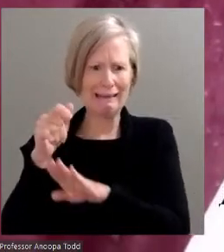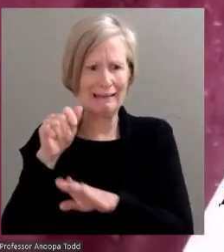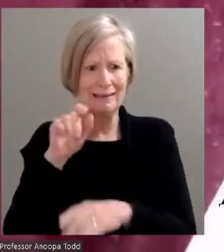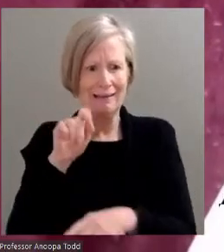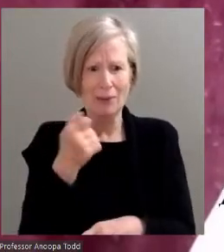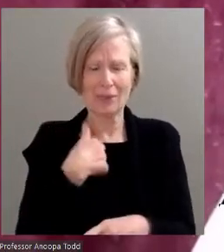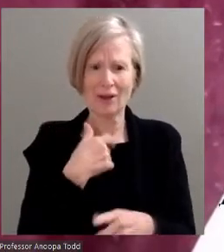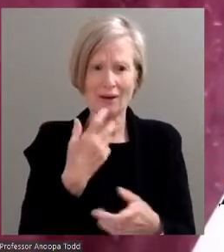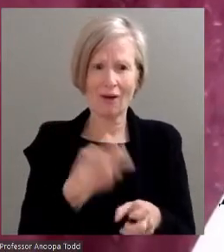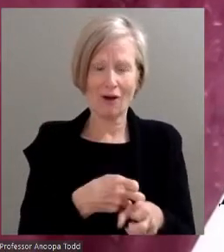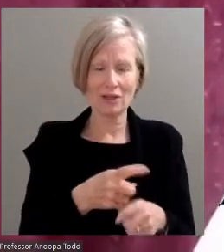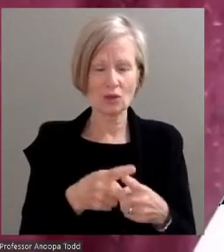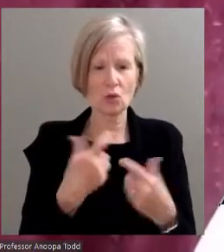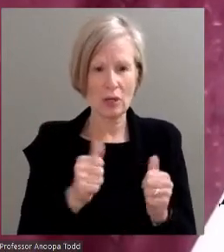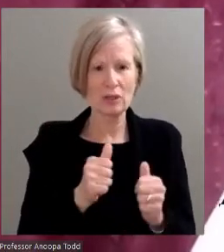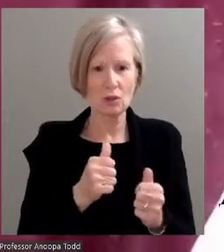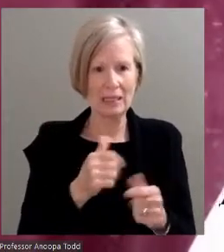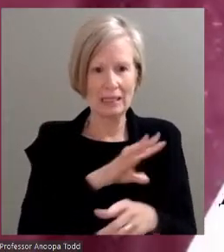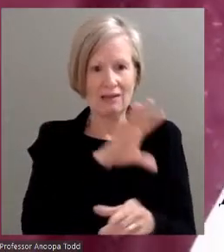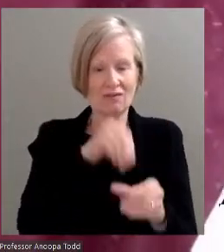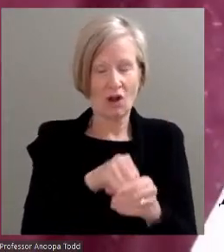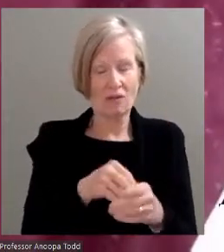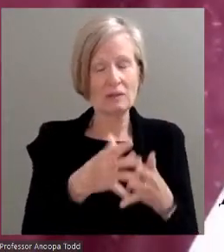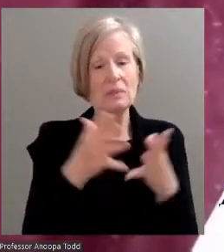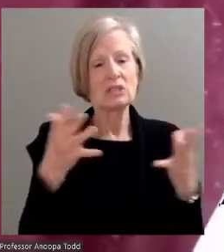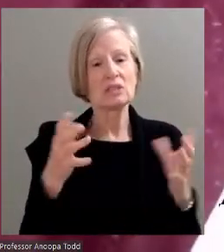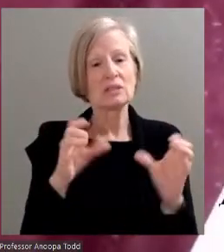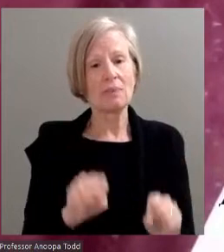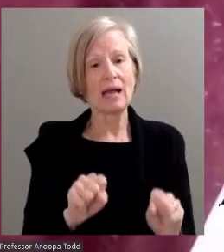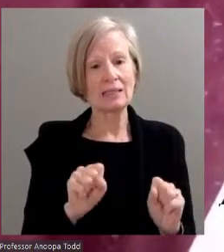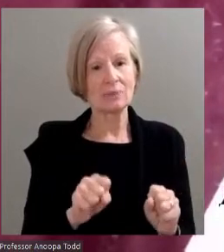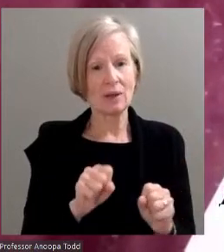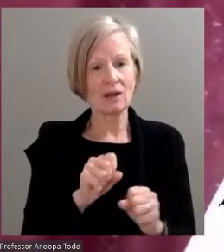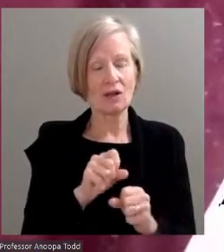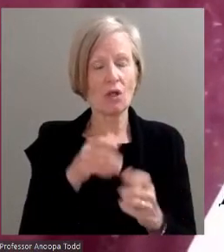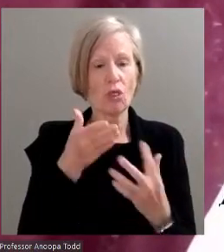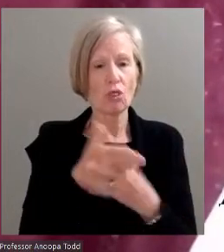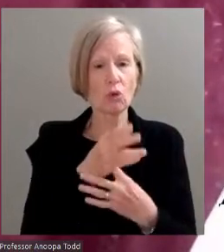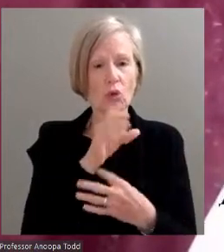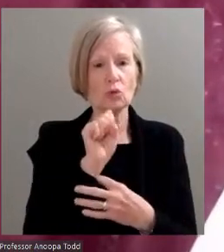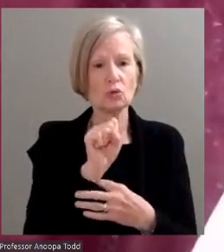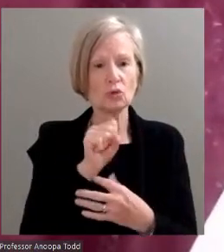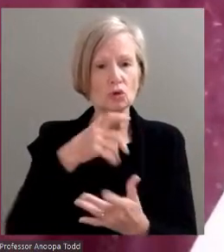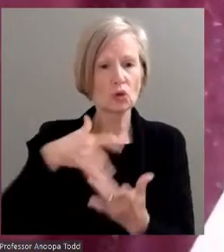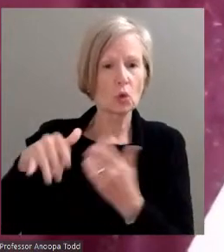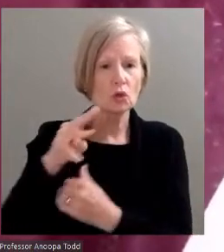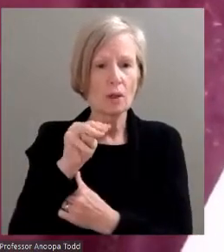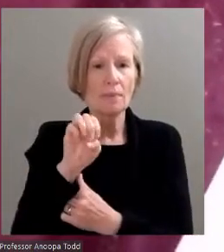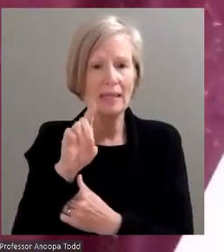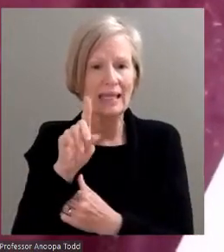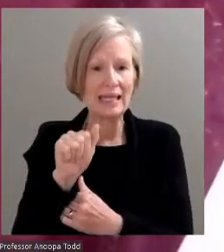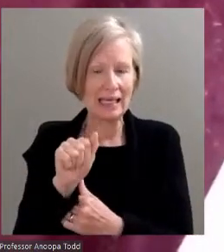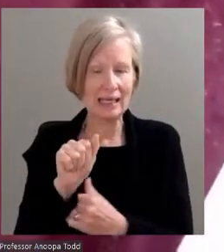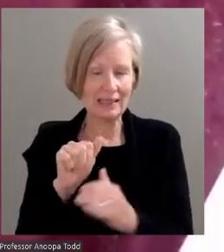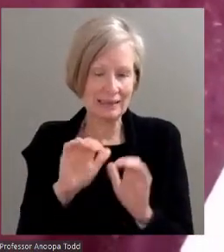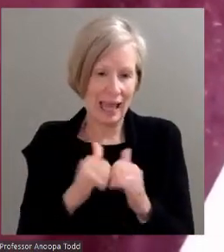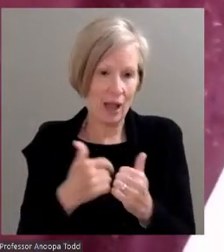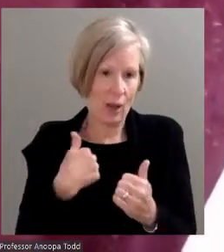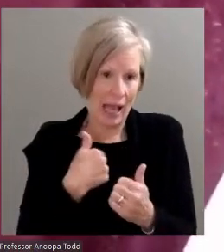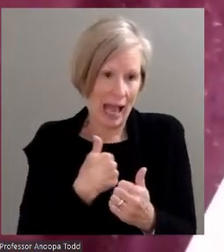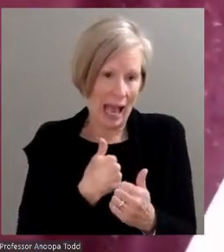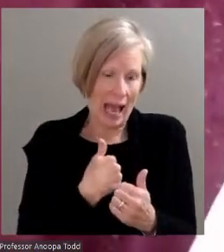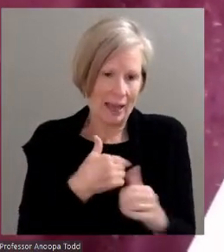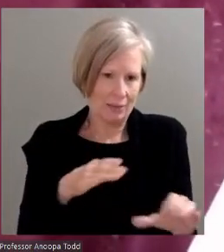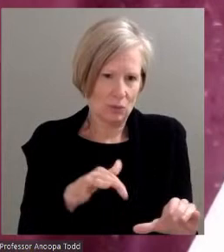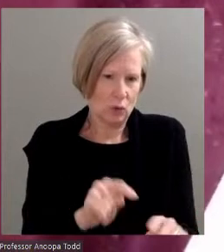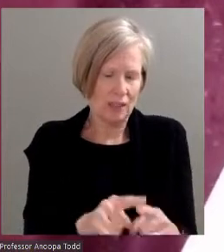trying to be involved as much as you can via social media is really the way that I'm going with a lot of the